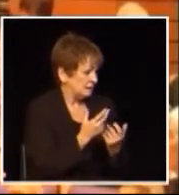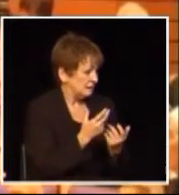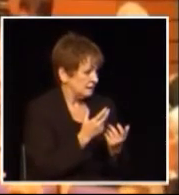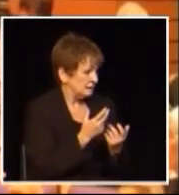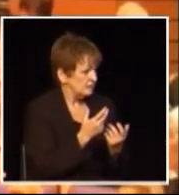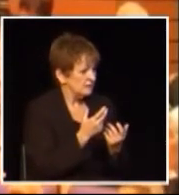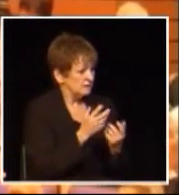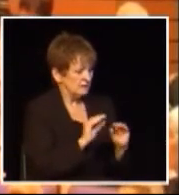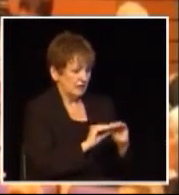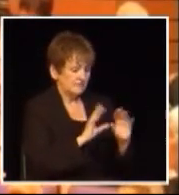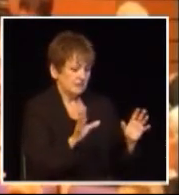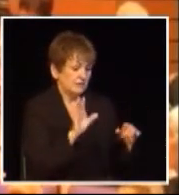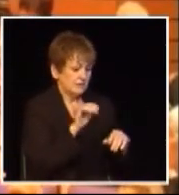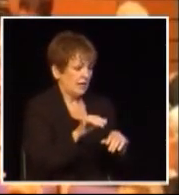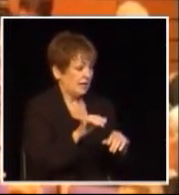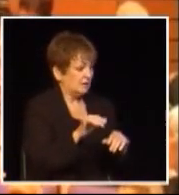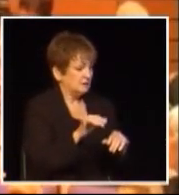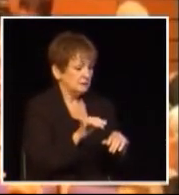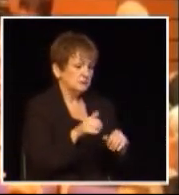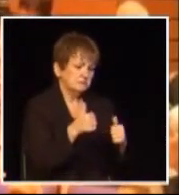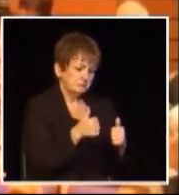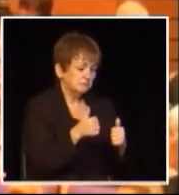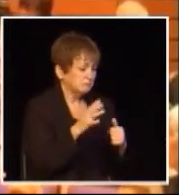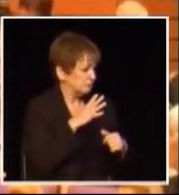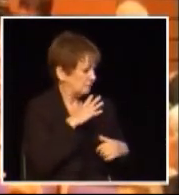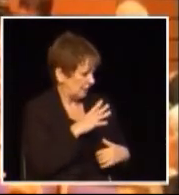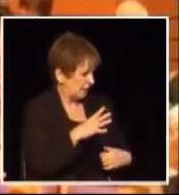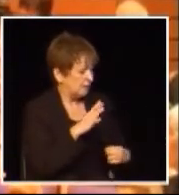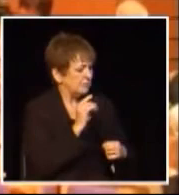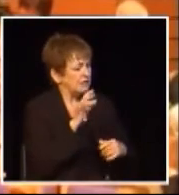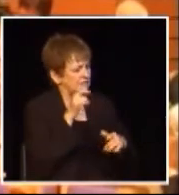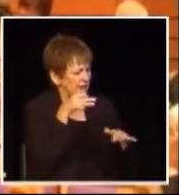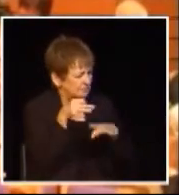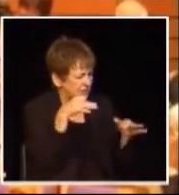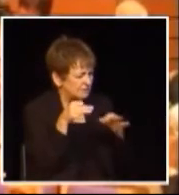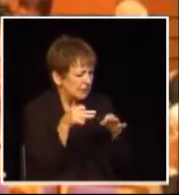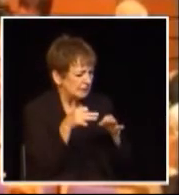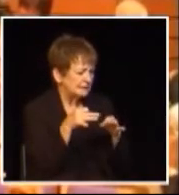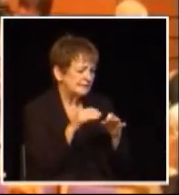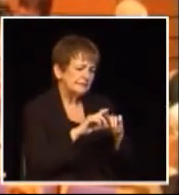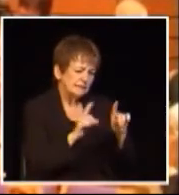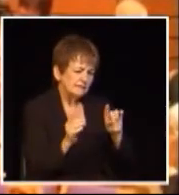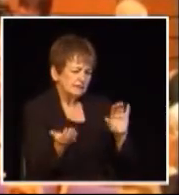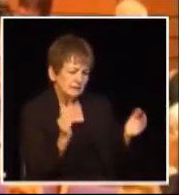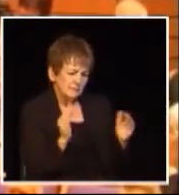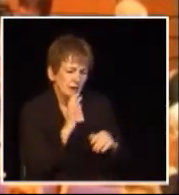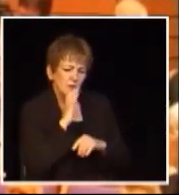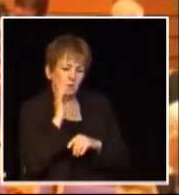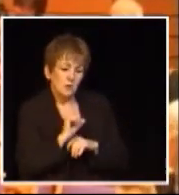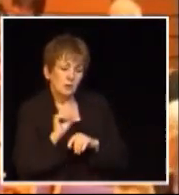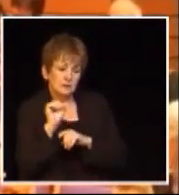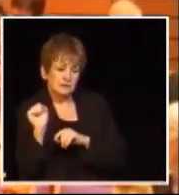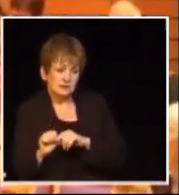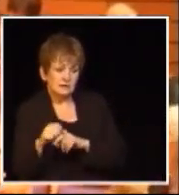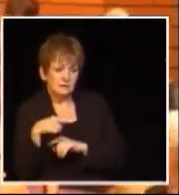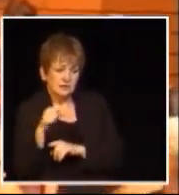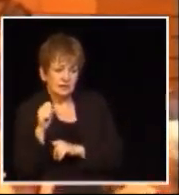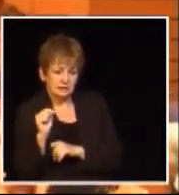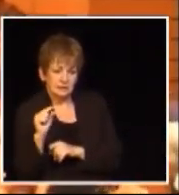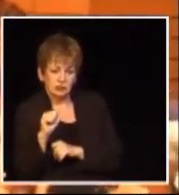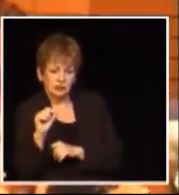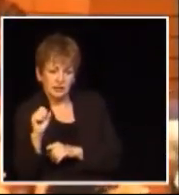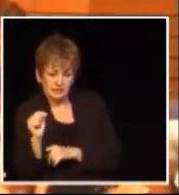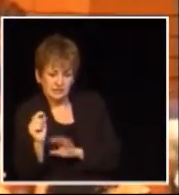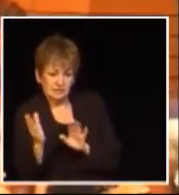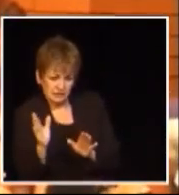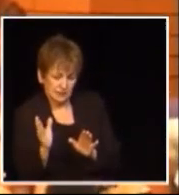refunding of the full 12% ITC is obvious to me however when I'm explaining the difference between the HST and the old